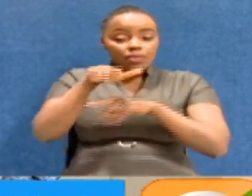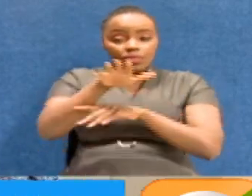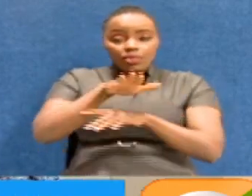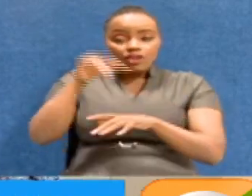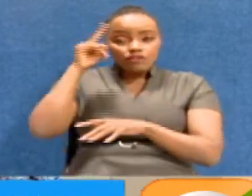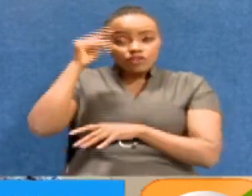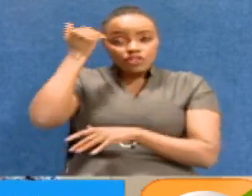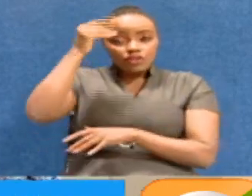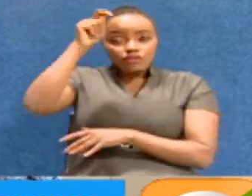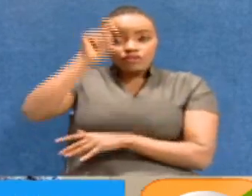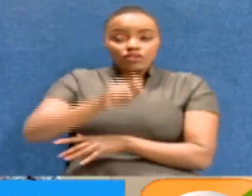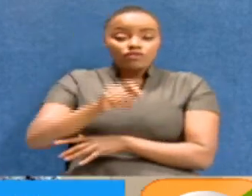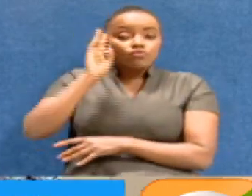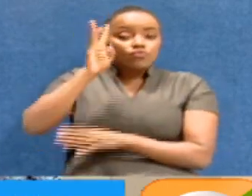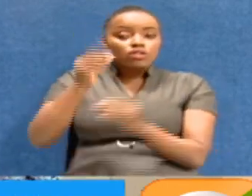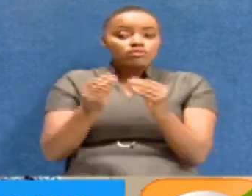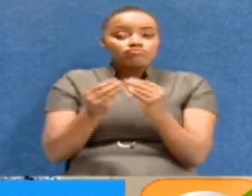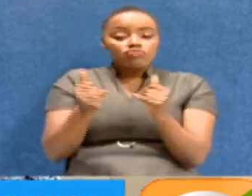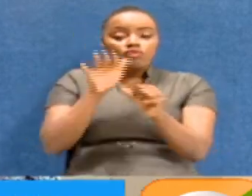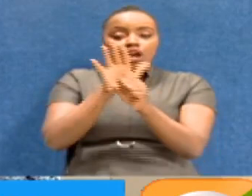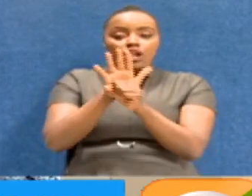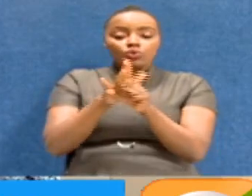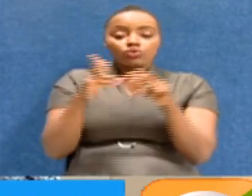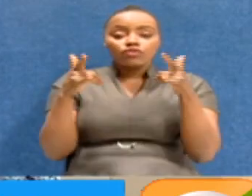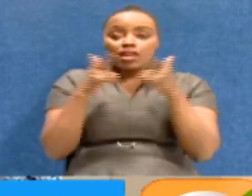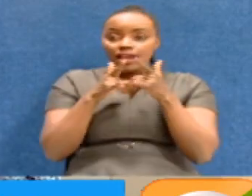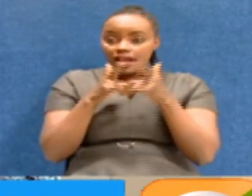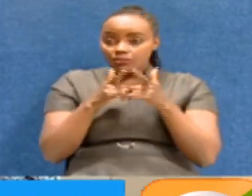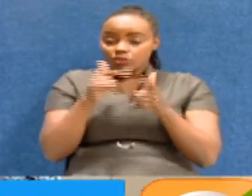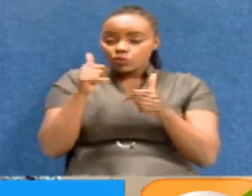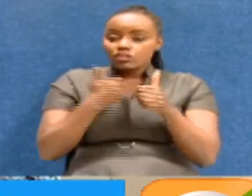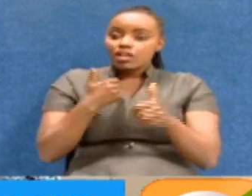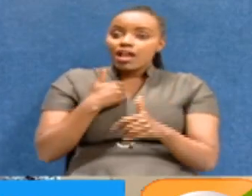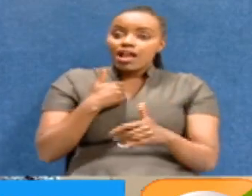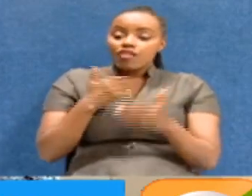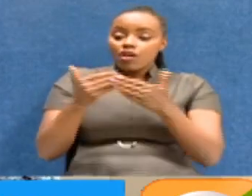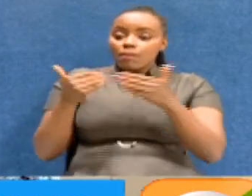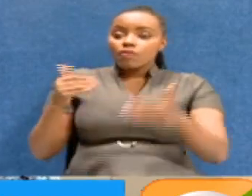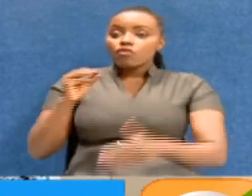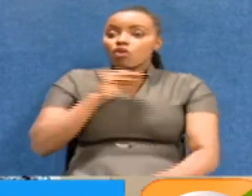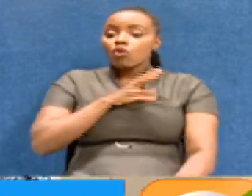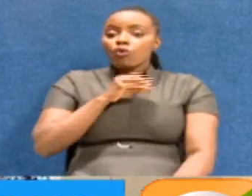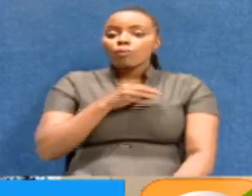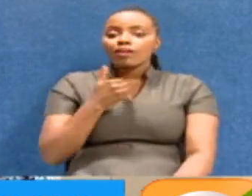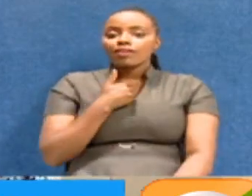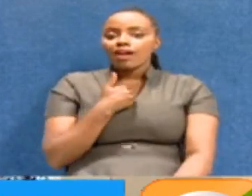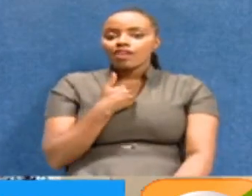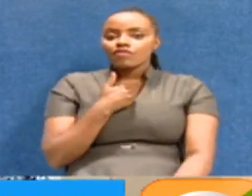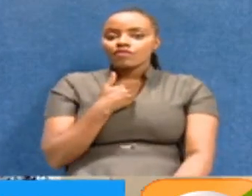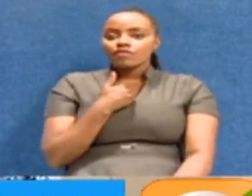judiciary, they were going to address most of the gaps that we have been complaining about.